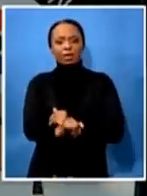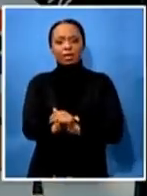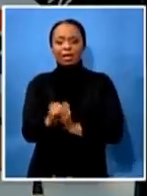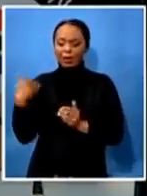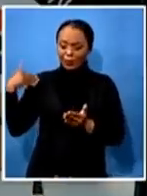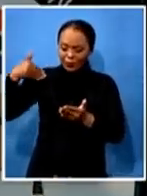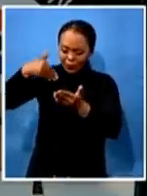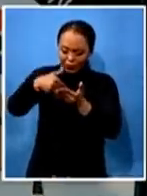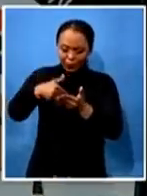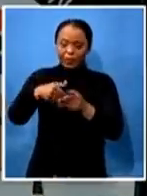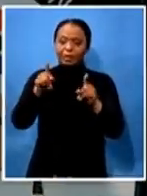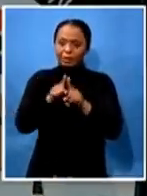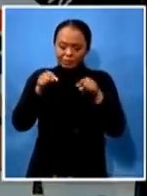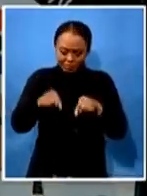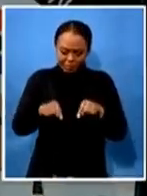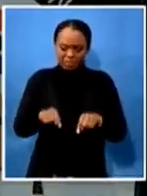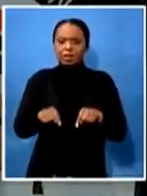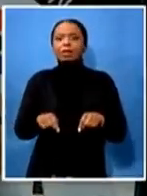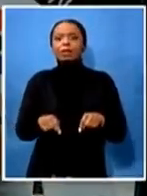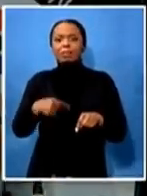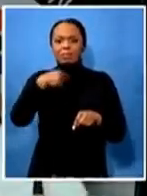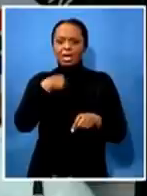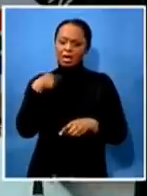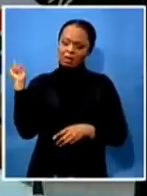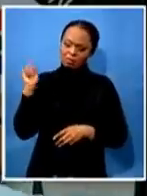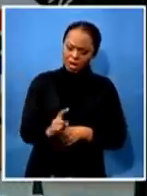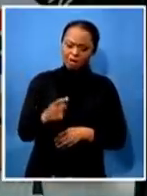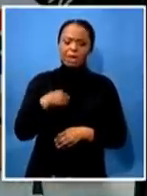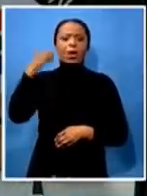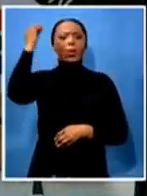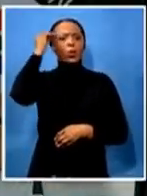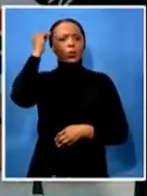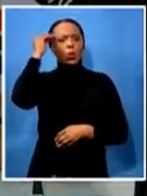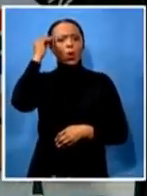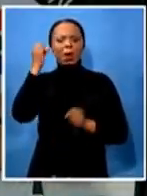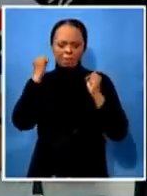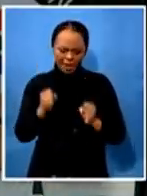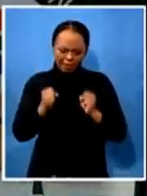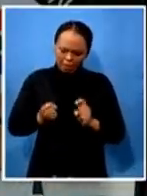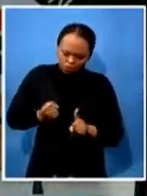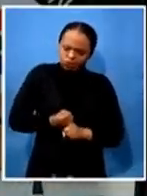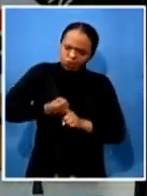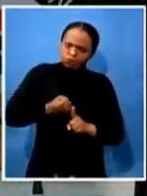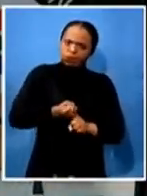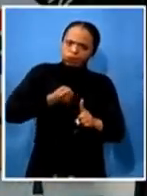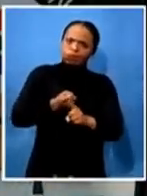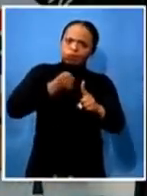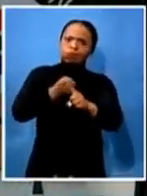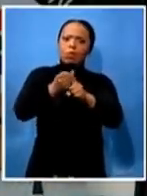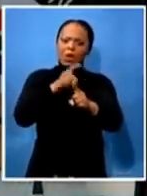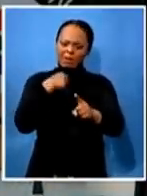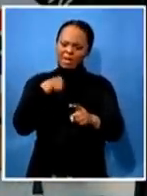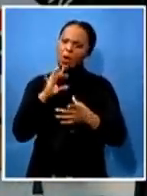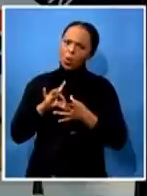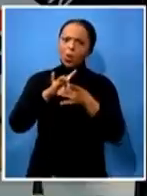that it is still part of that journey i have made a commitment towards of paying the price for my